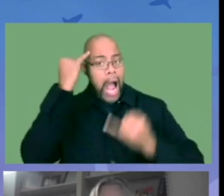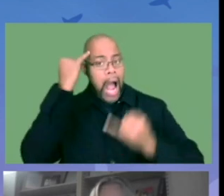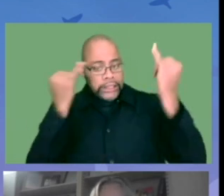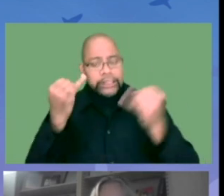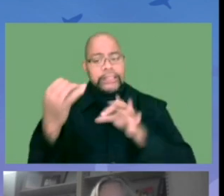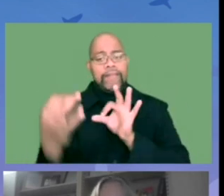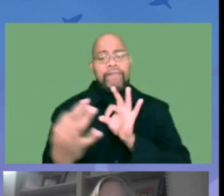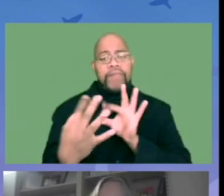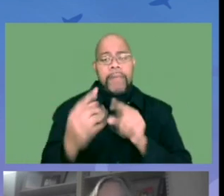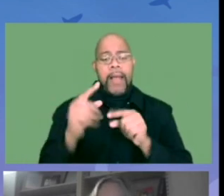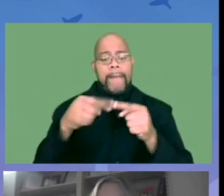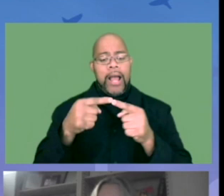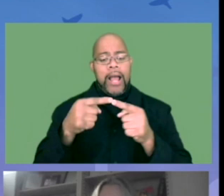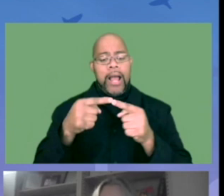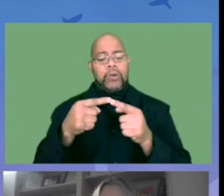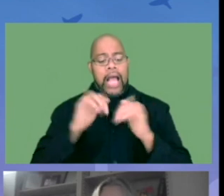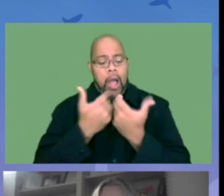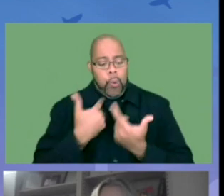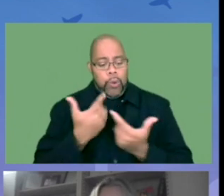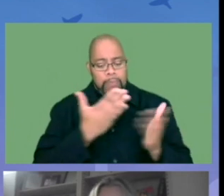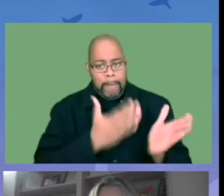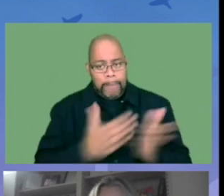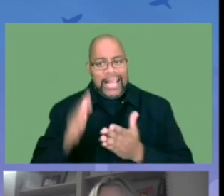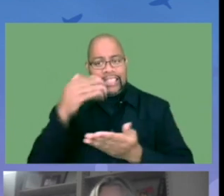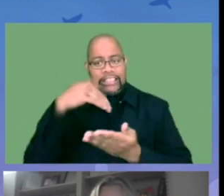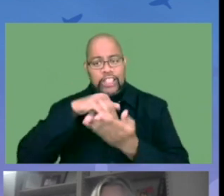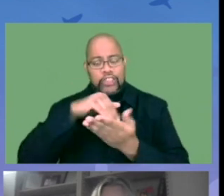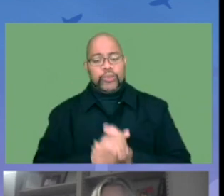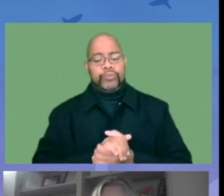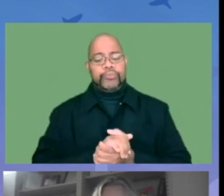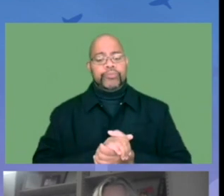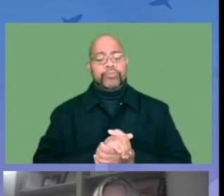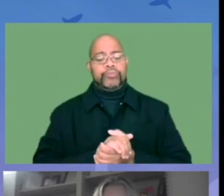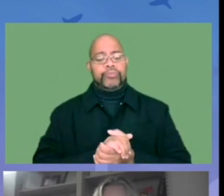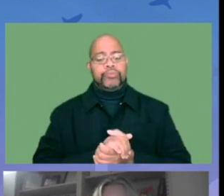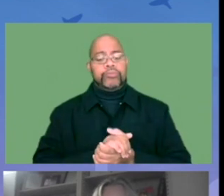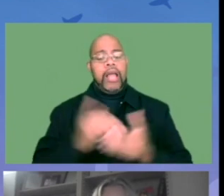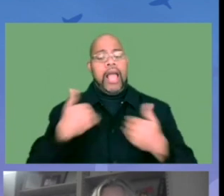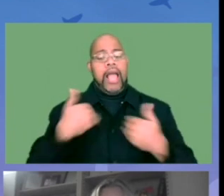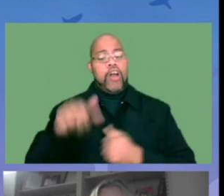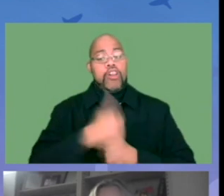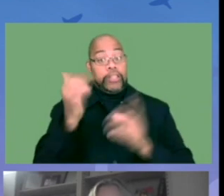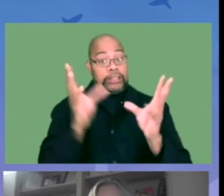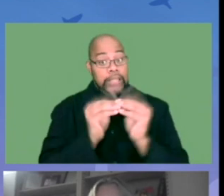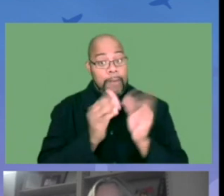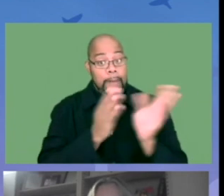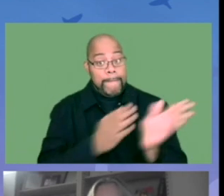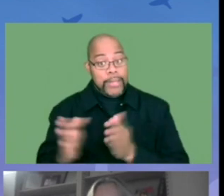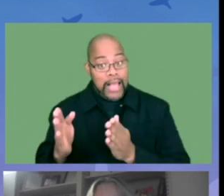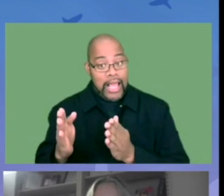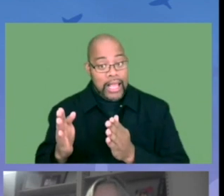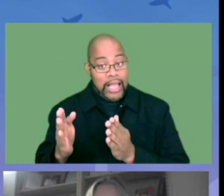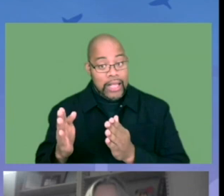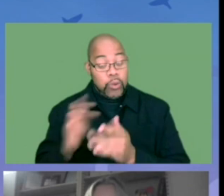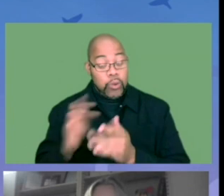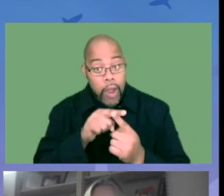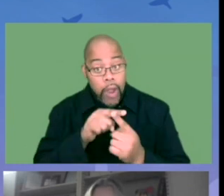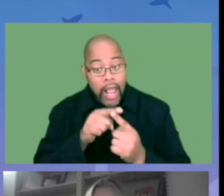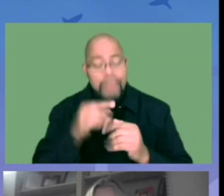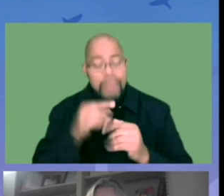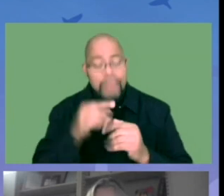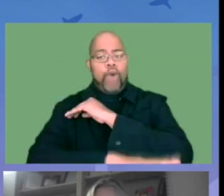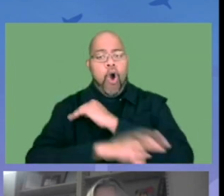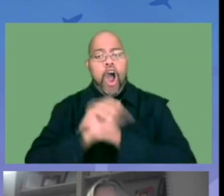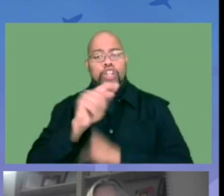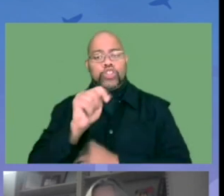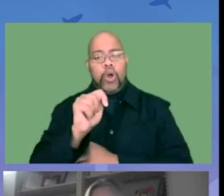development funds for them and collaborate with them on writing grants associated with the center. One of our main goals is